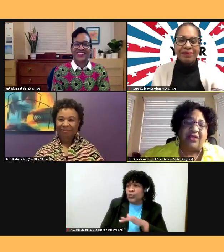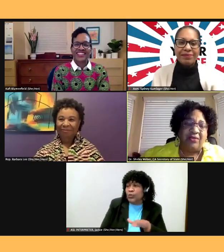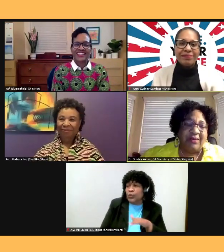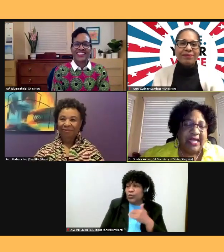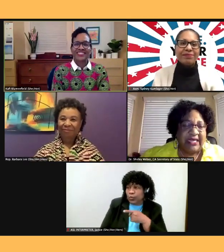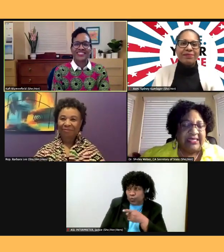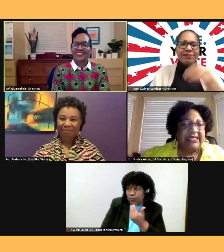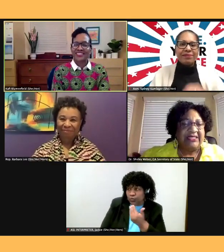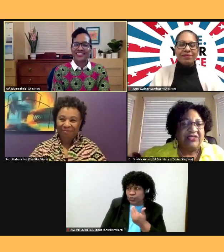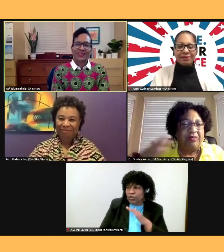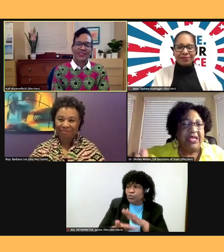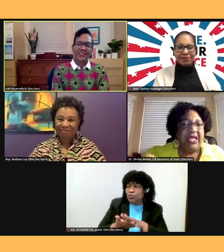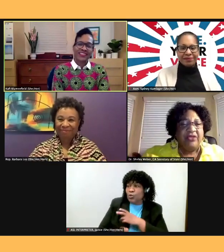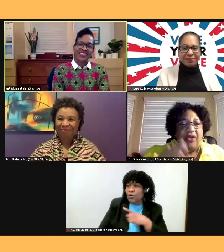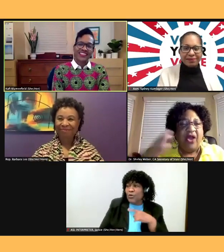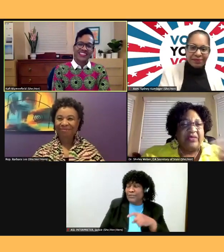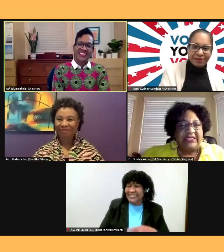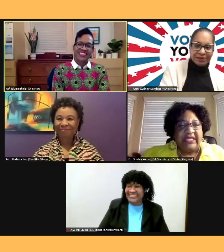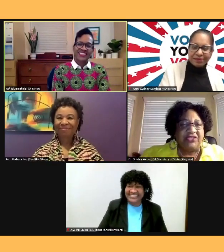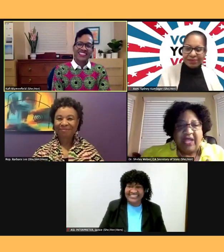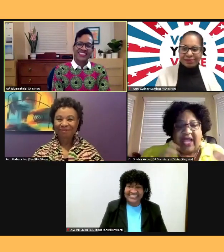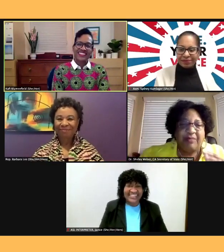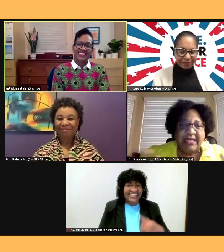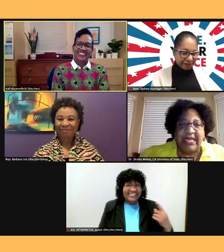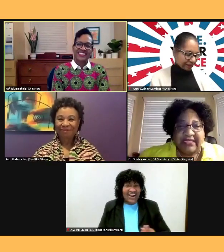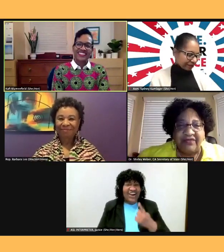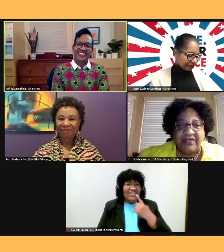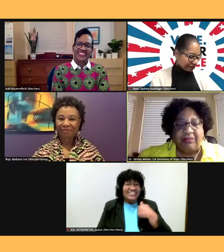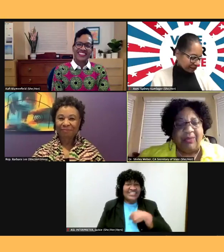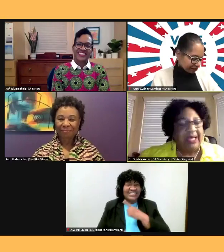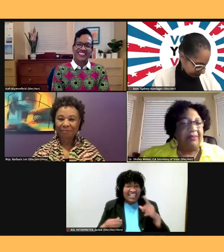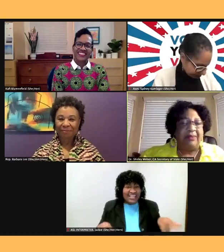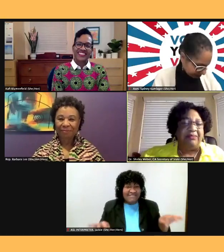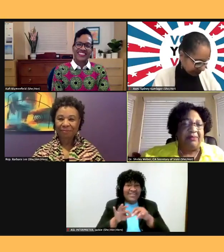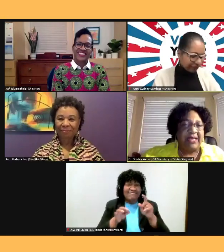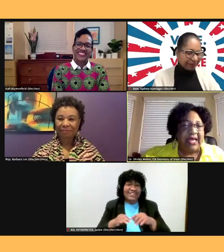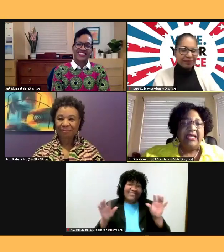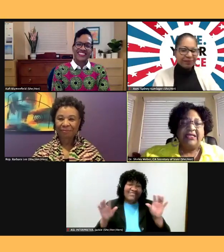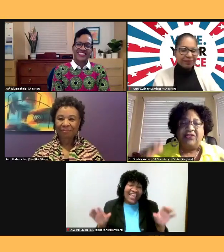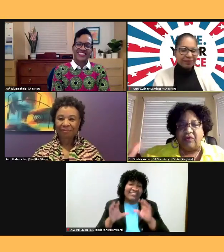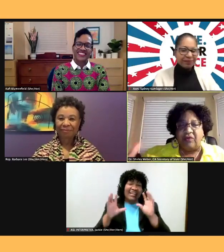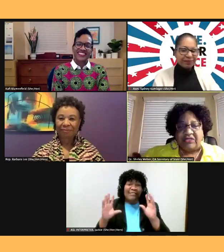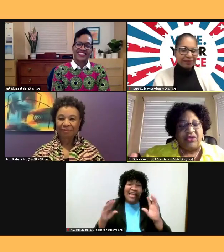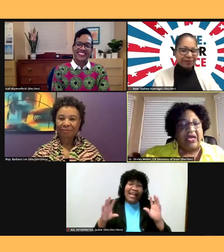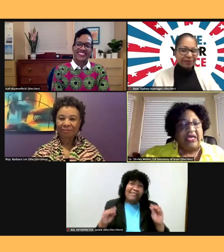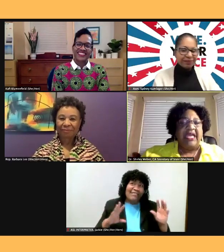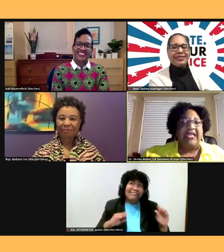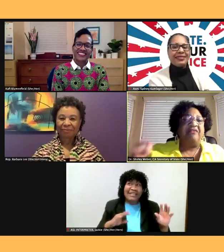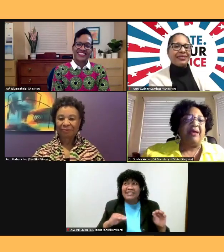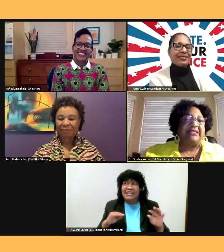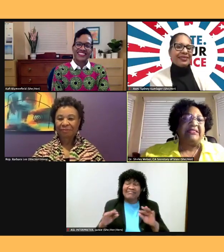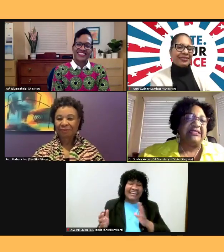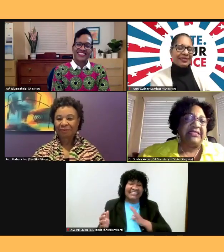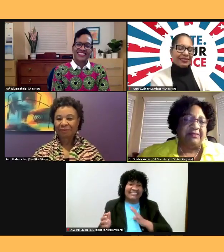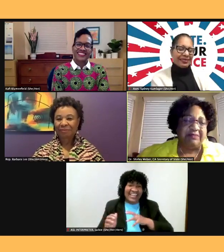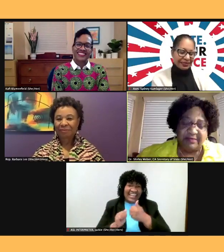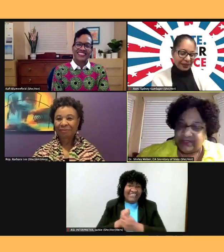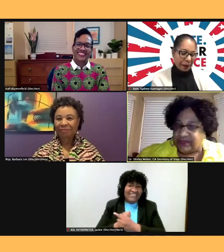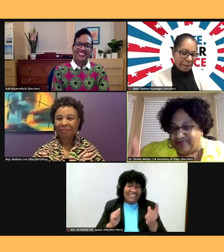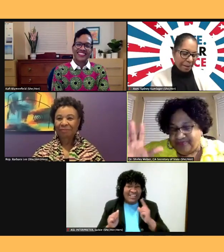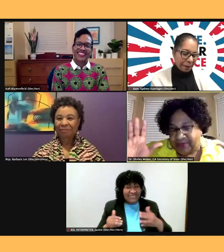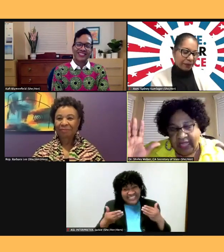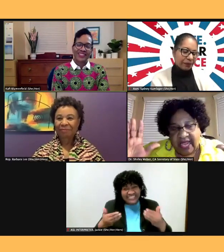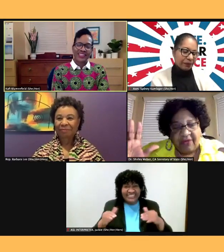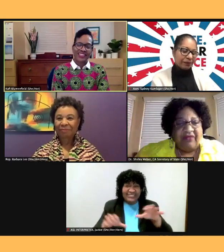always tell us you have to be an activist, blah, blah, blah, blah, blah, blah. So forth and so on. And everybody's got to step up. So that's right.